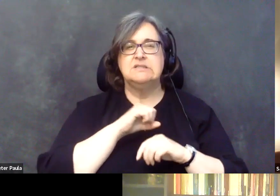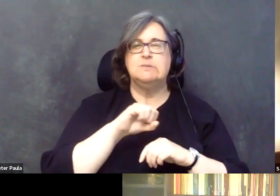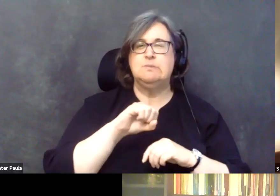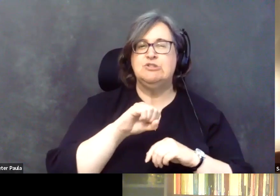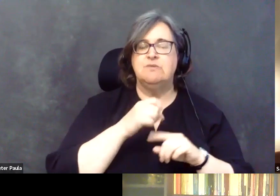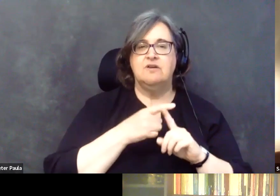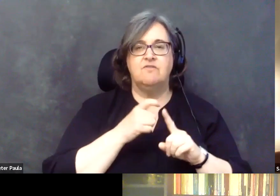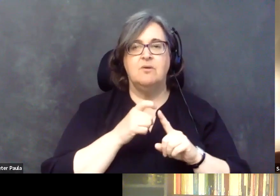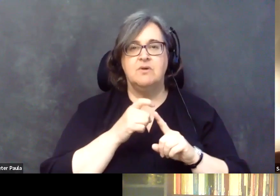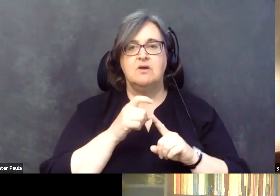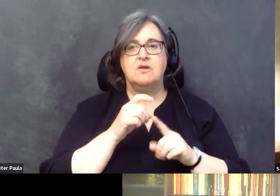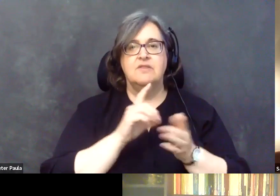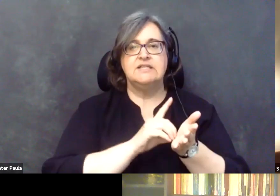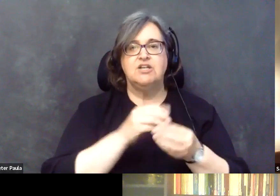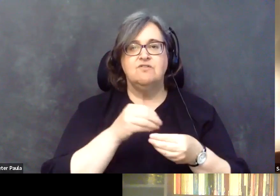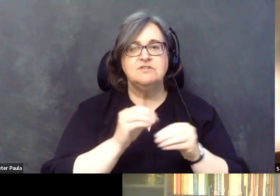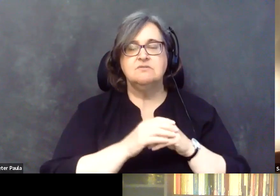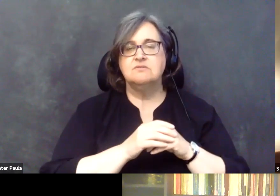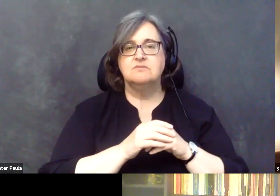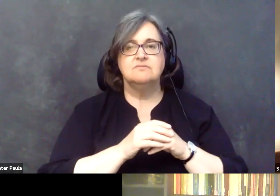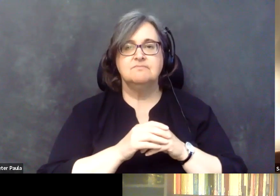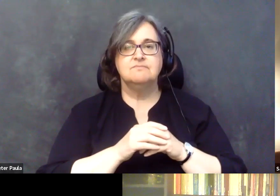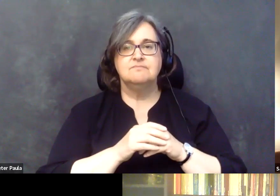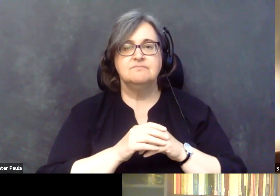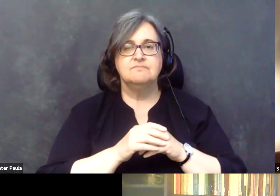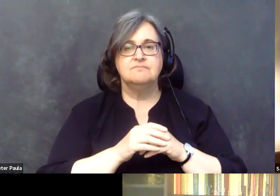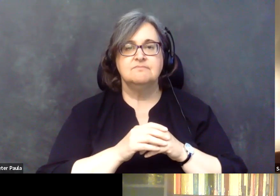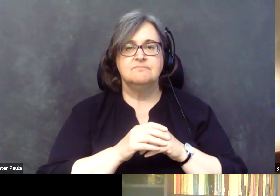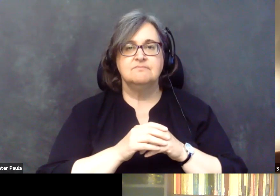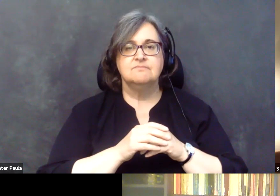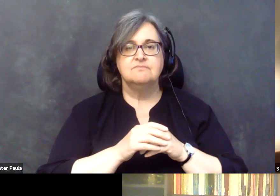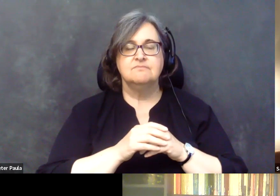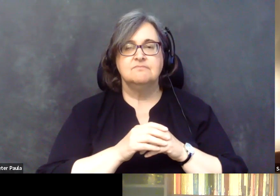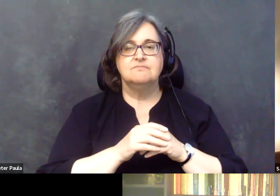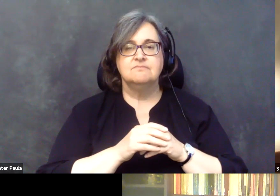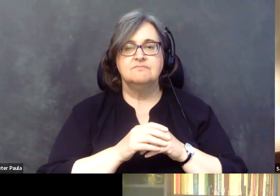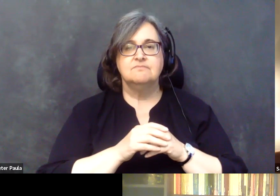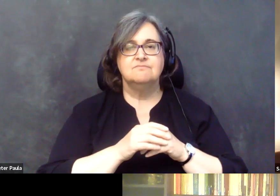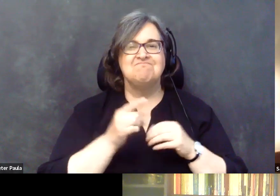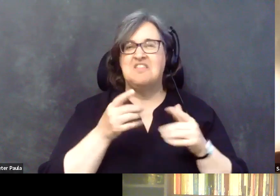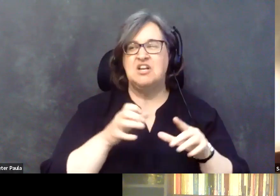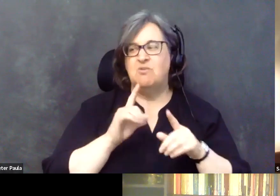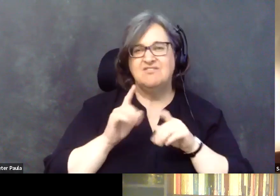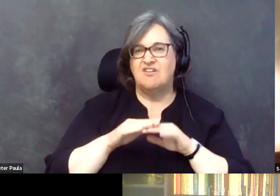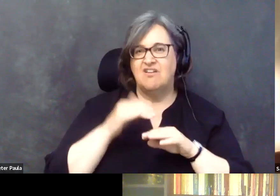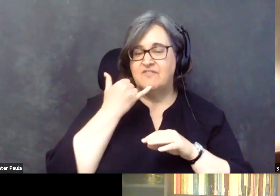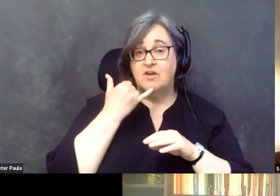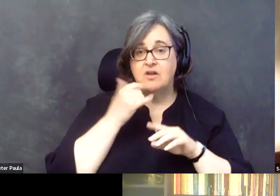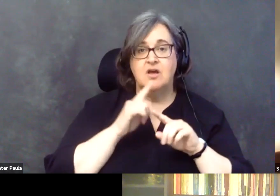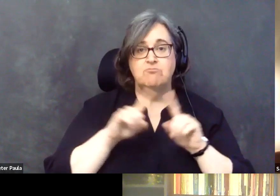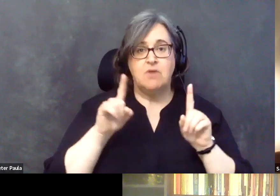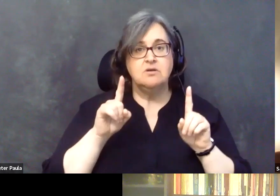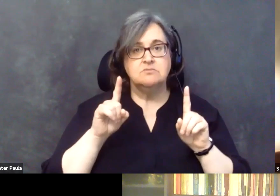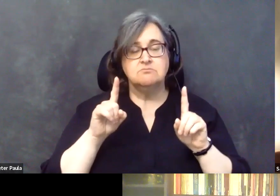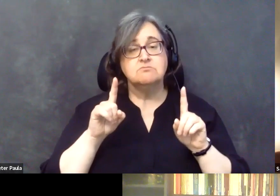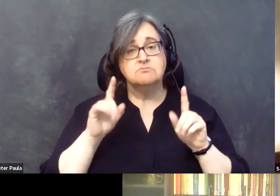office because they didn't want to, uh, talk to them over the phone and stuff, but that's been